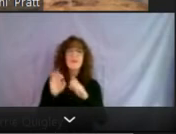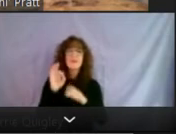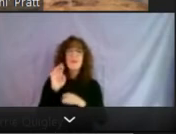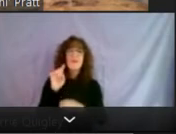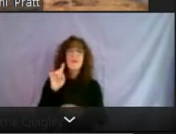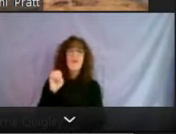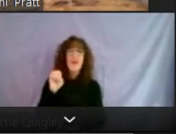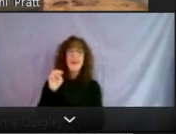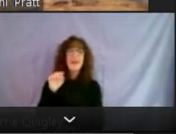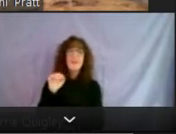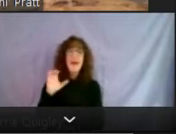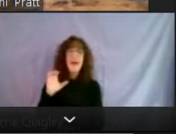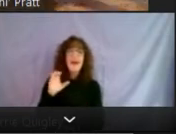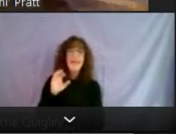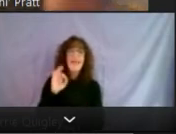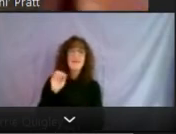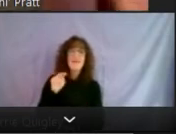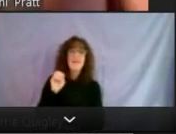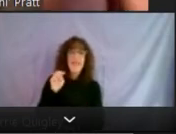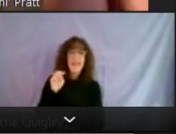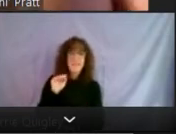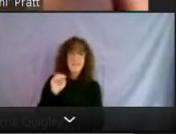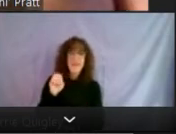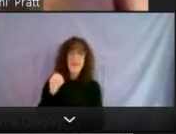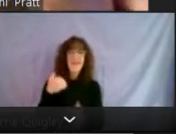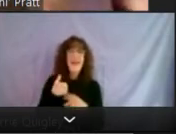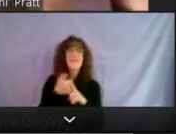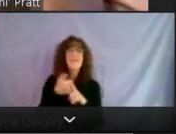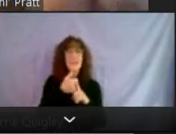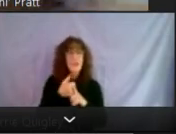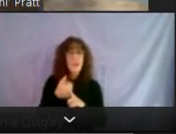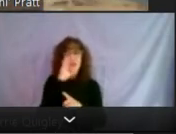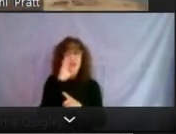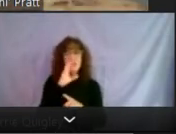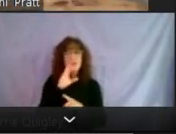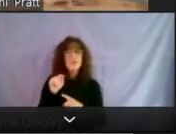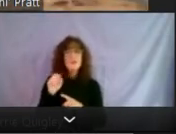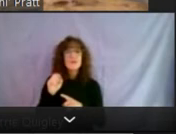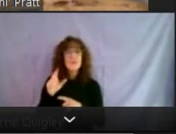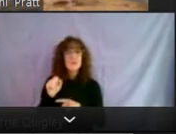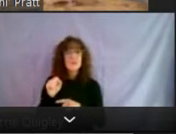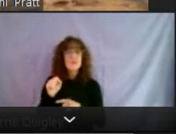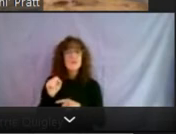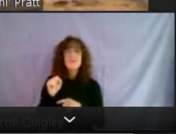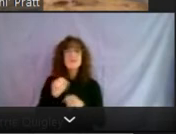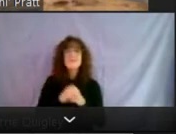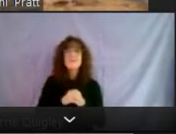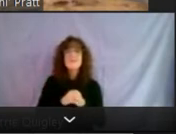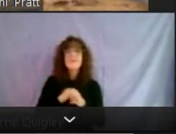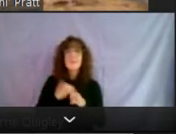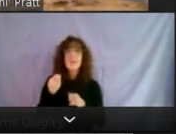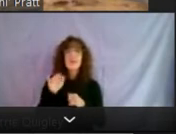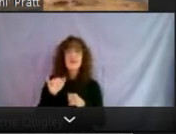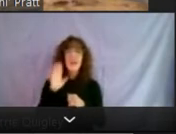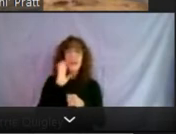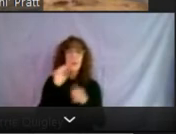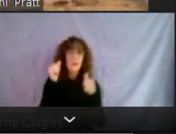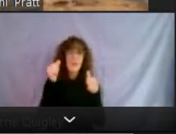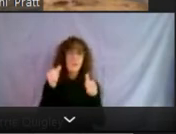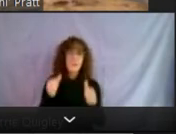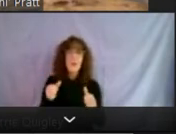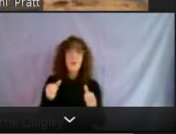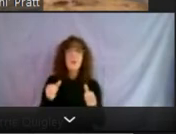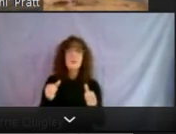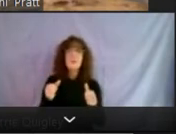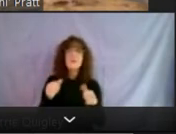their own search tools. Uh, those links are, are, here. And, uh, Jenny's going to post these on, uh,